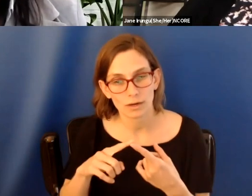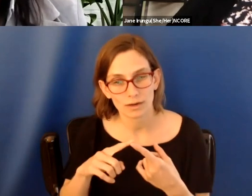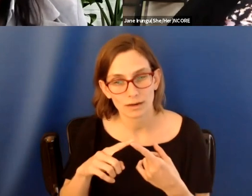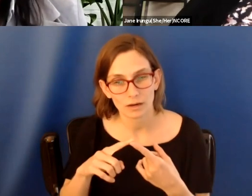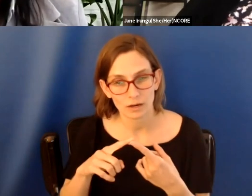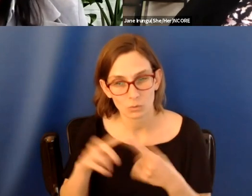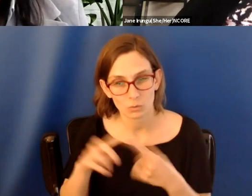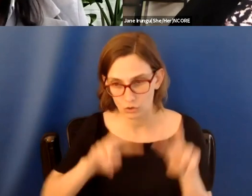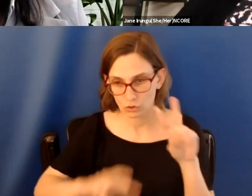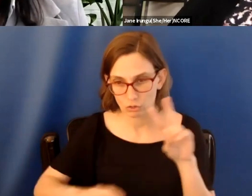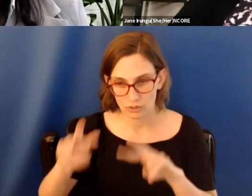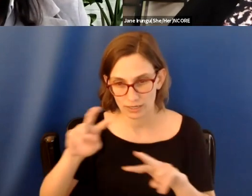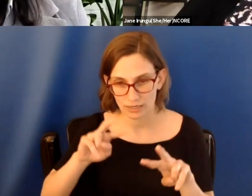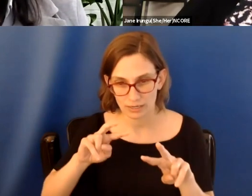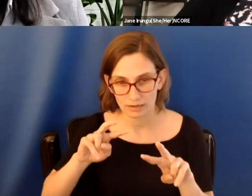um,